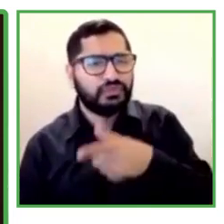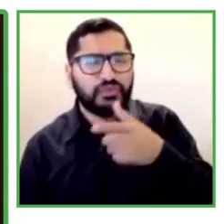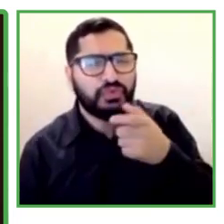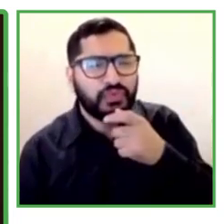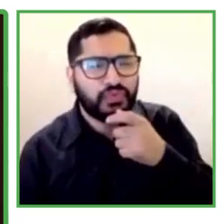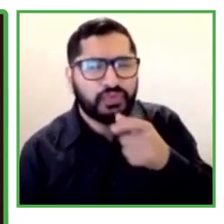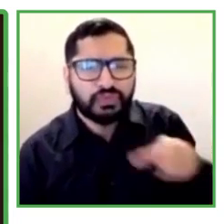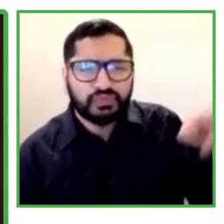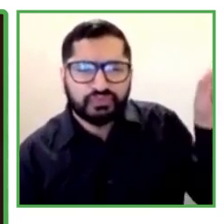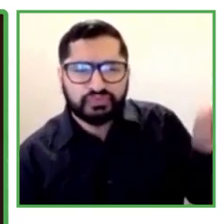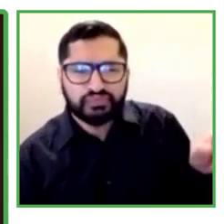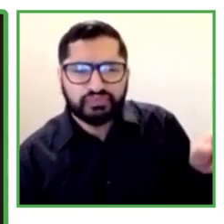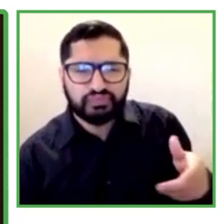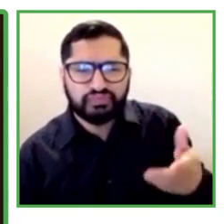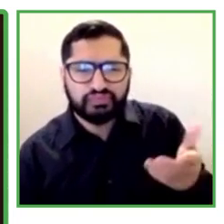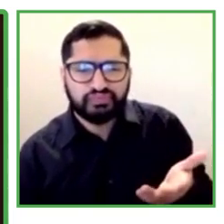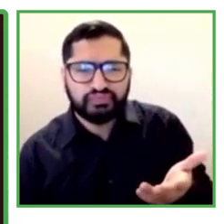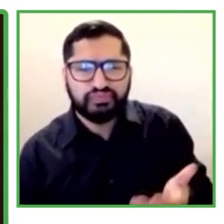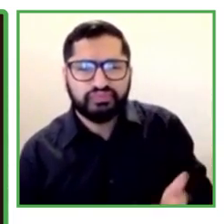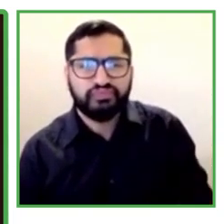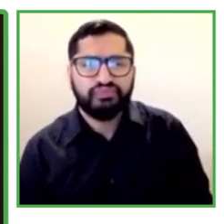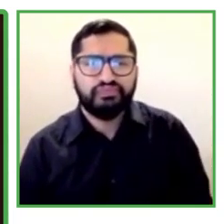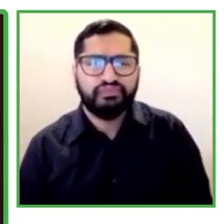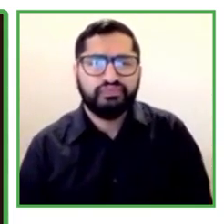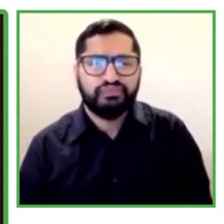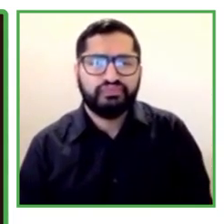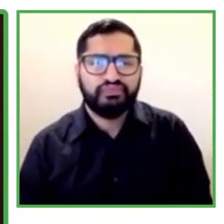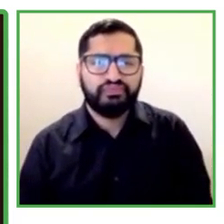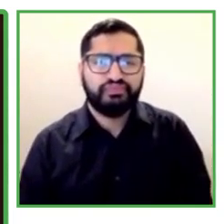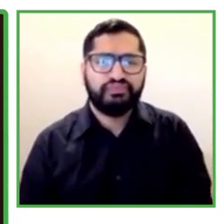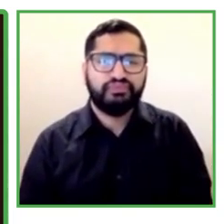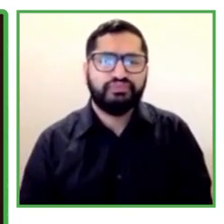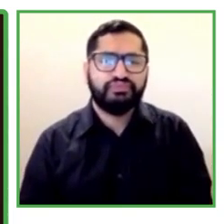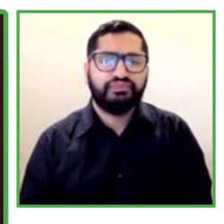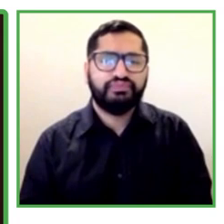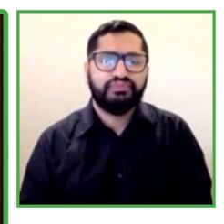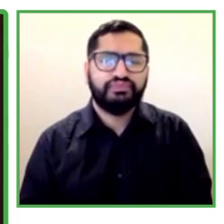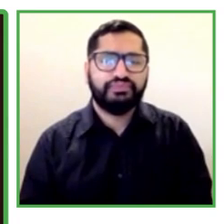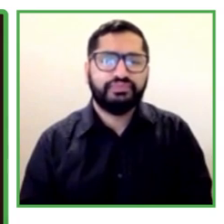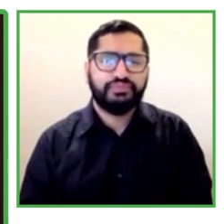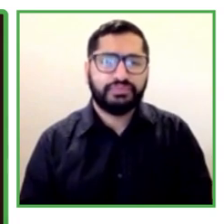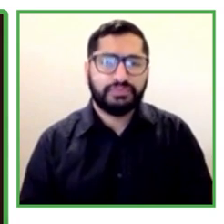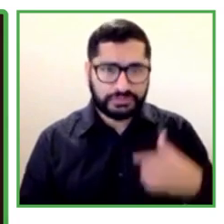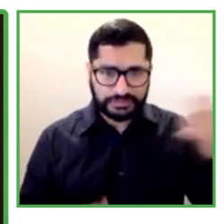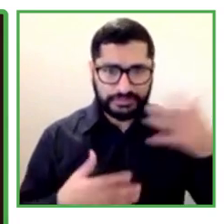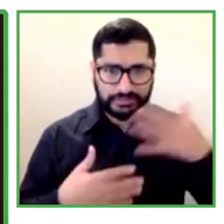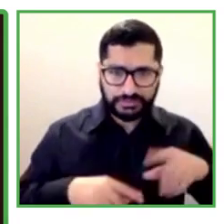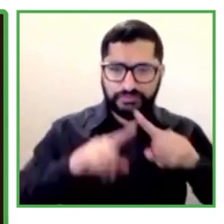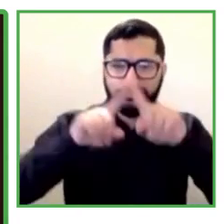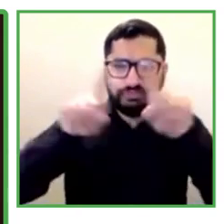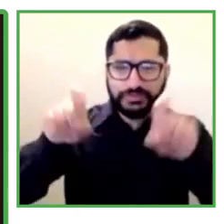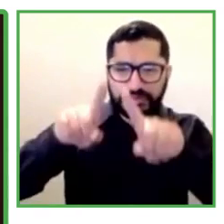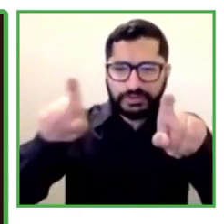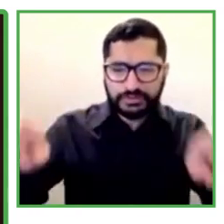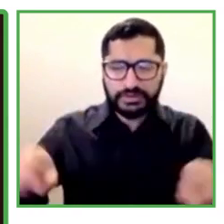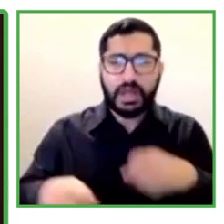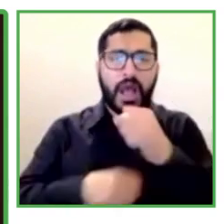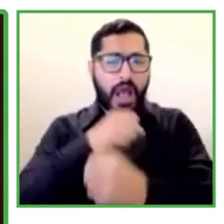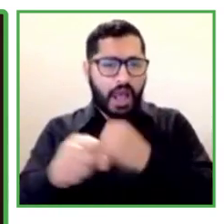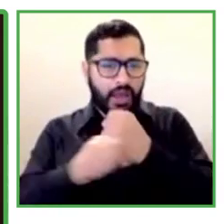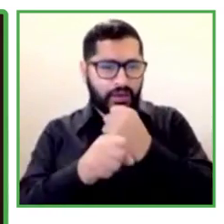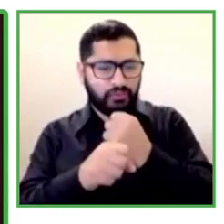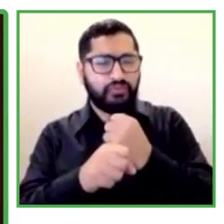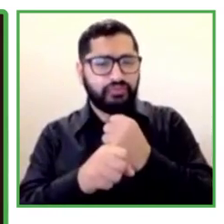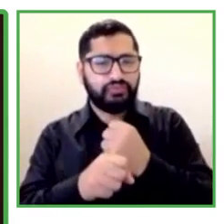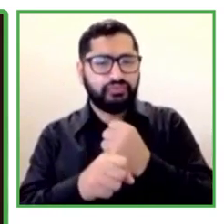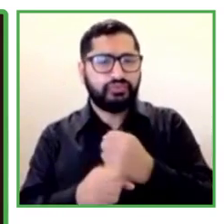and Amena is the CEO and the co-founder of the Helm Consulting